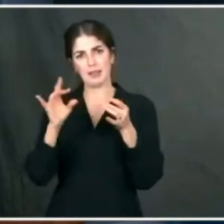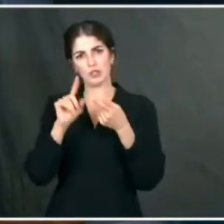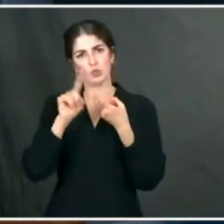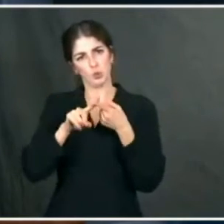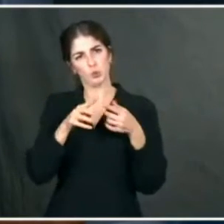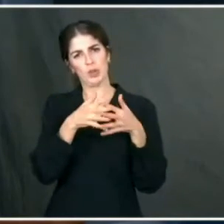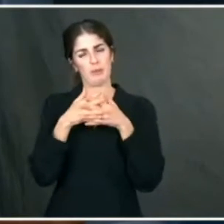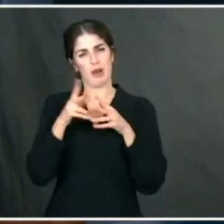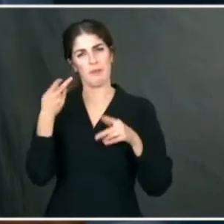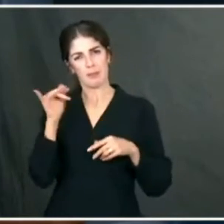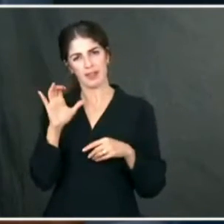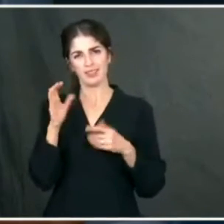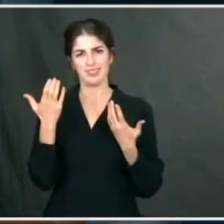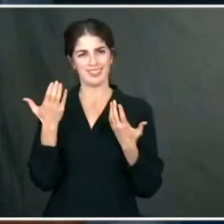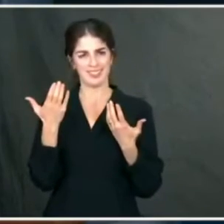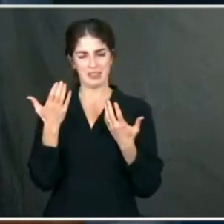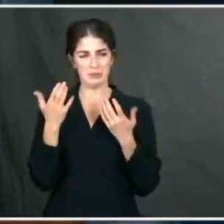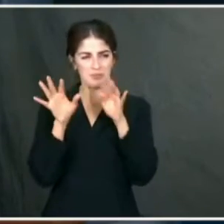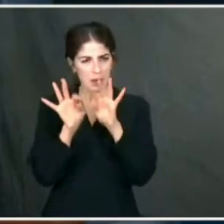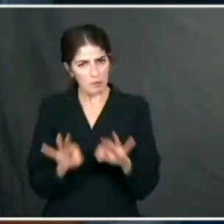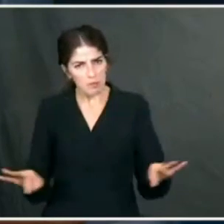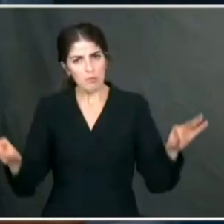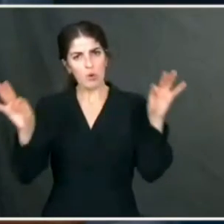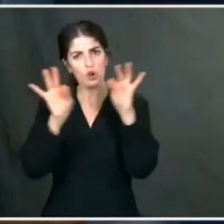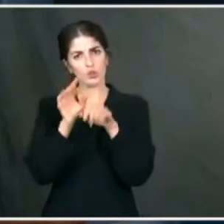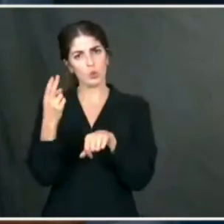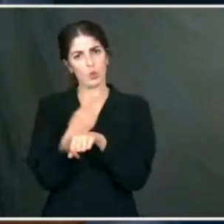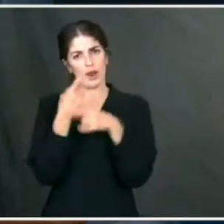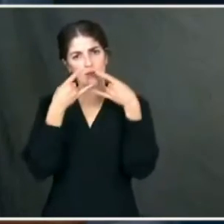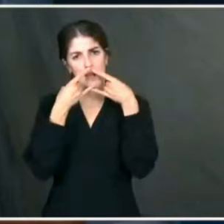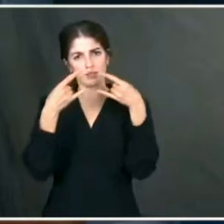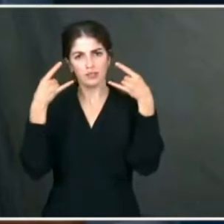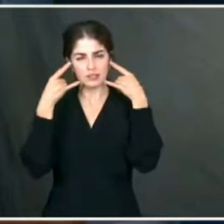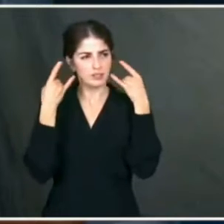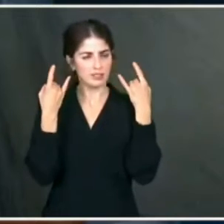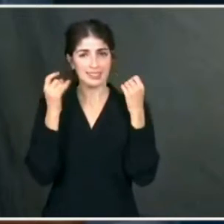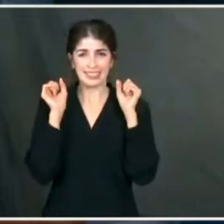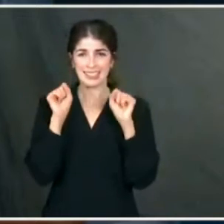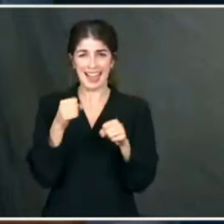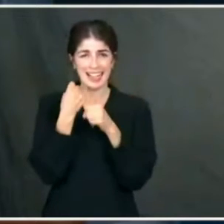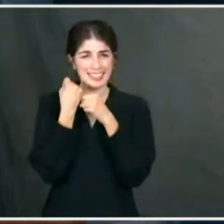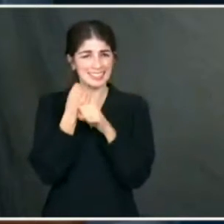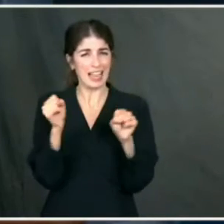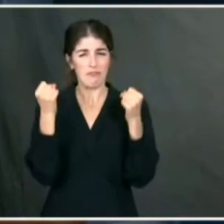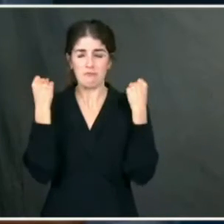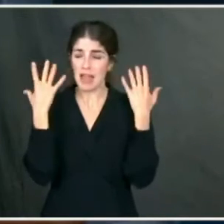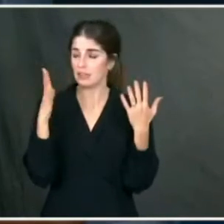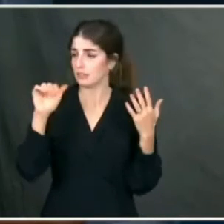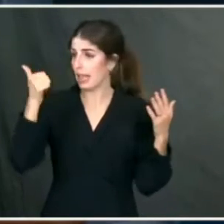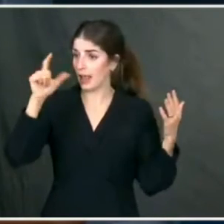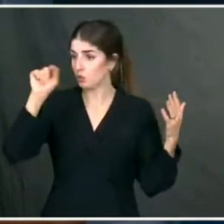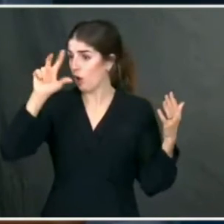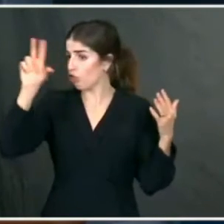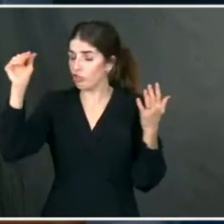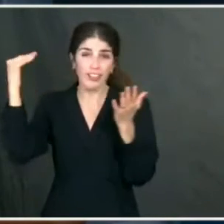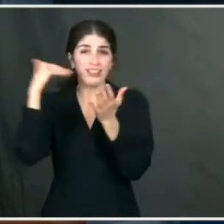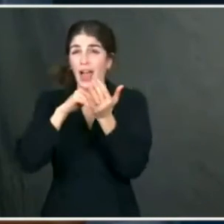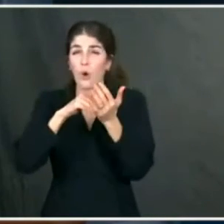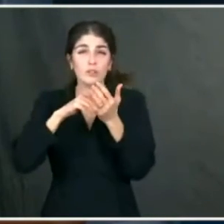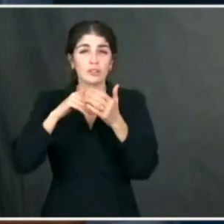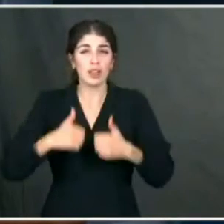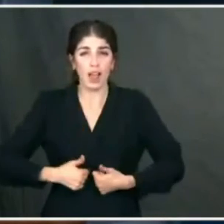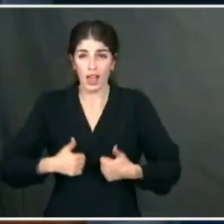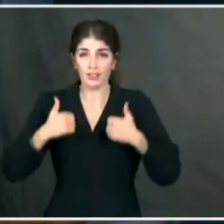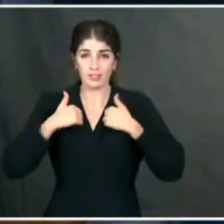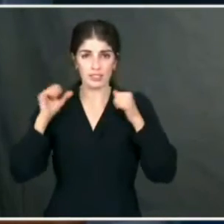public about the importance of wearing masks, how it can save tens of thousands of lives. We take a number of COVID precautions,